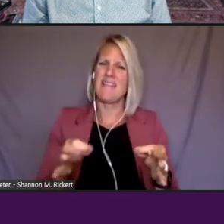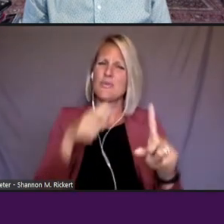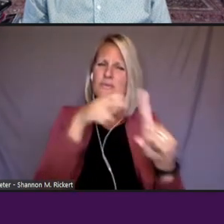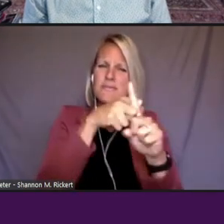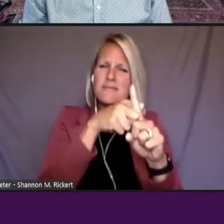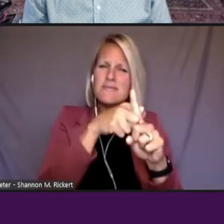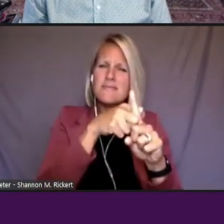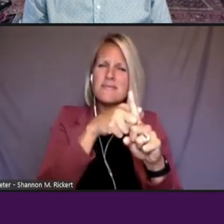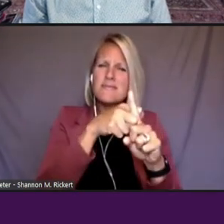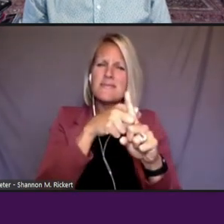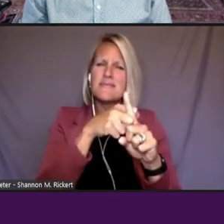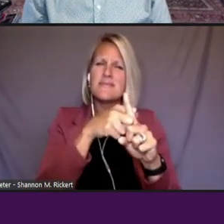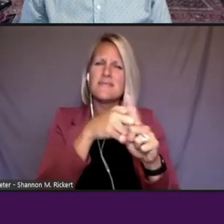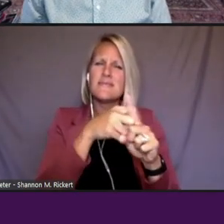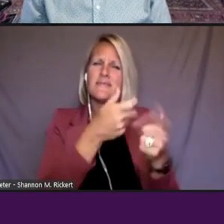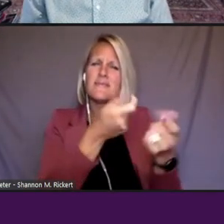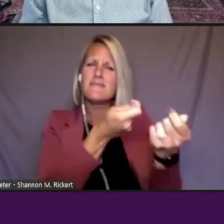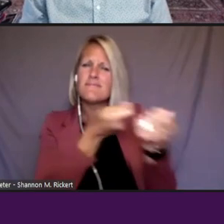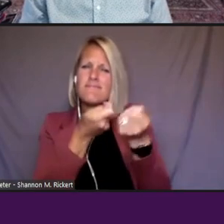them to talk.